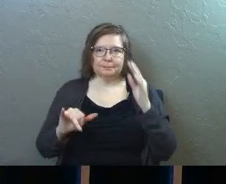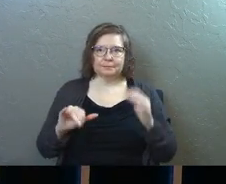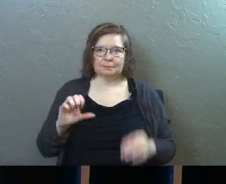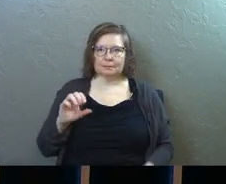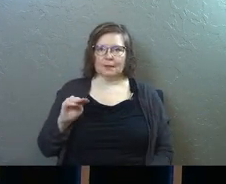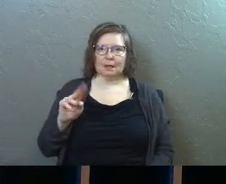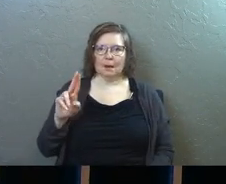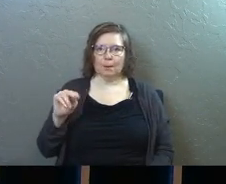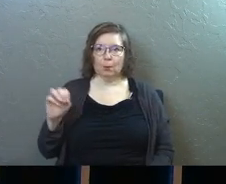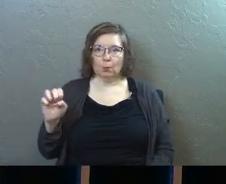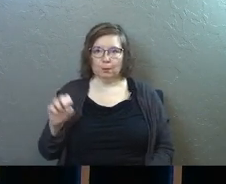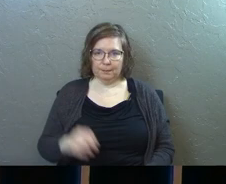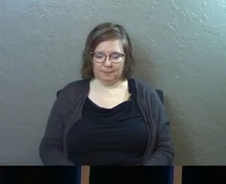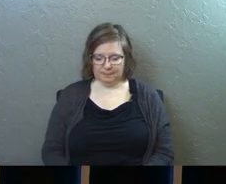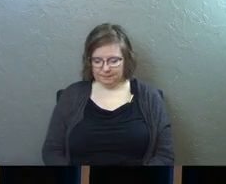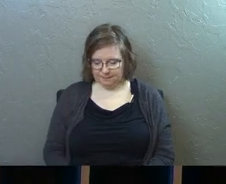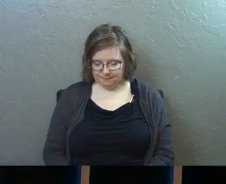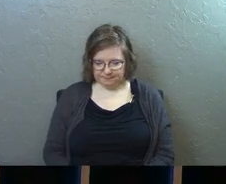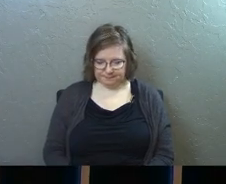commune.